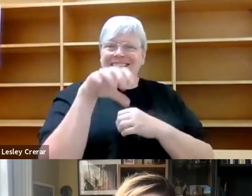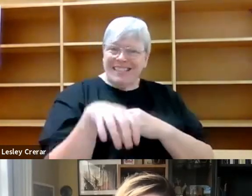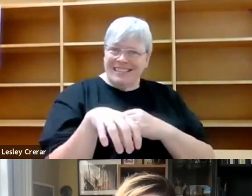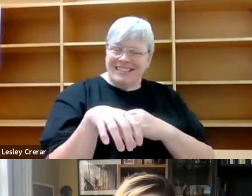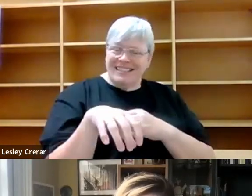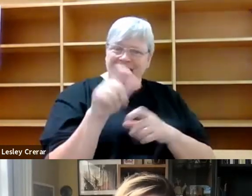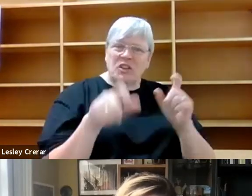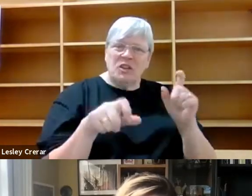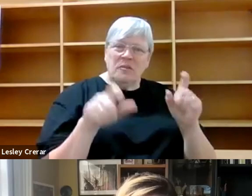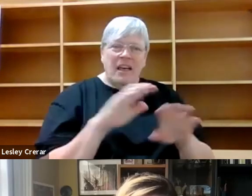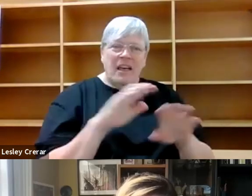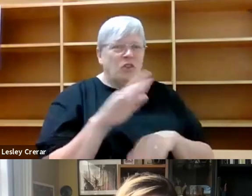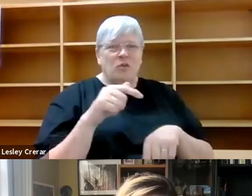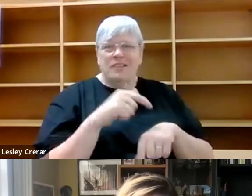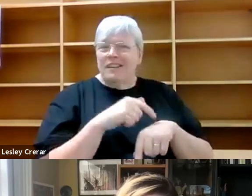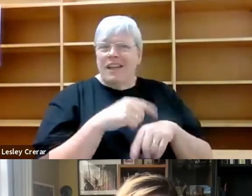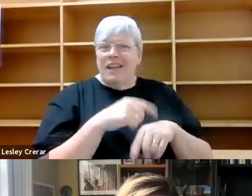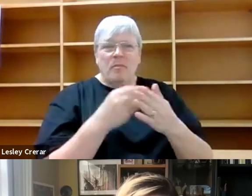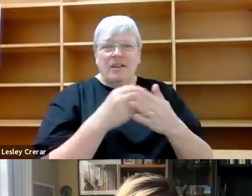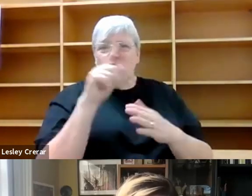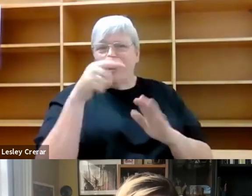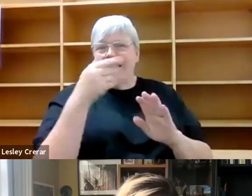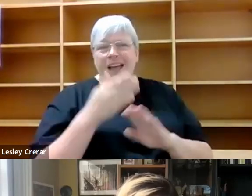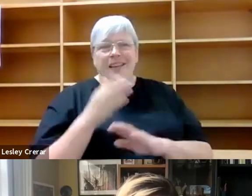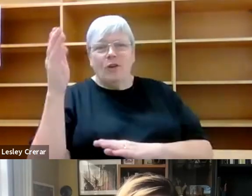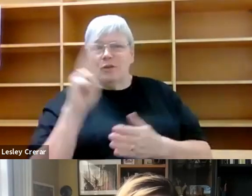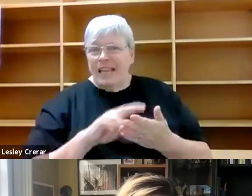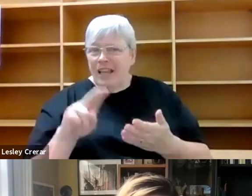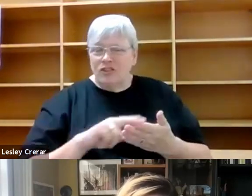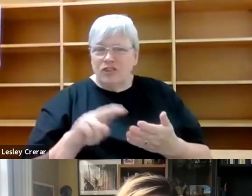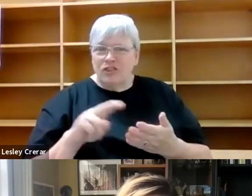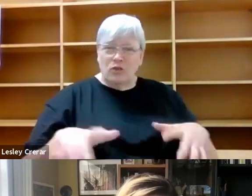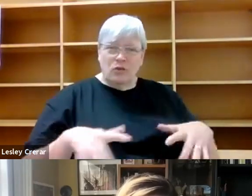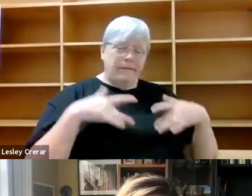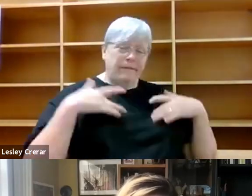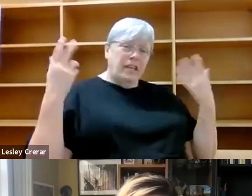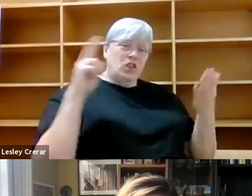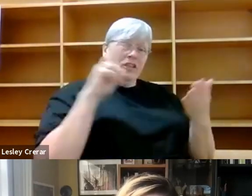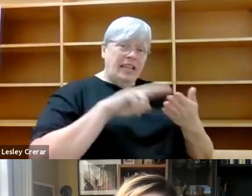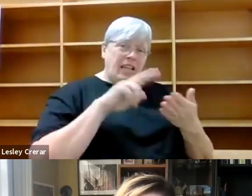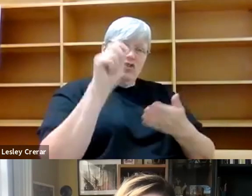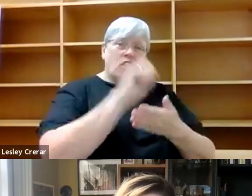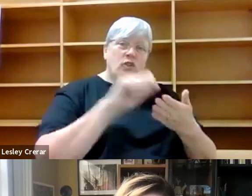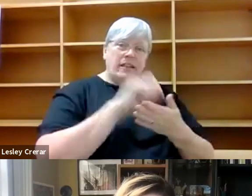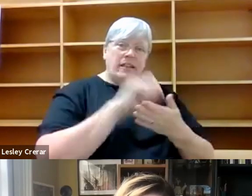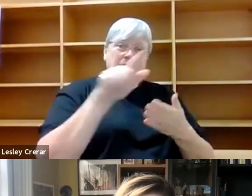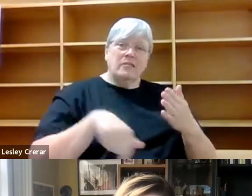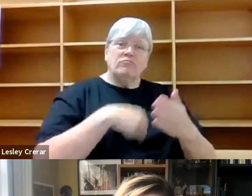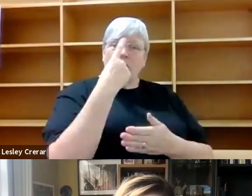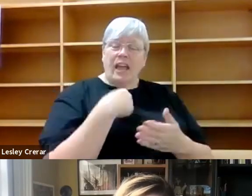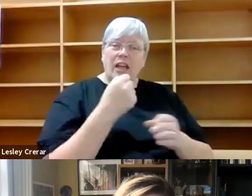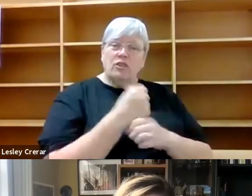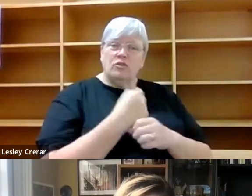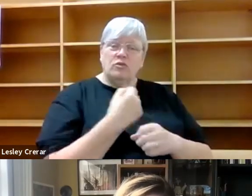don't have a lot of time or money or ability to get out into nature. Do you feel that nature writing is something people can do even when they are maybe